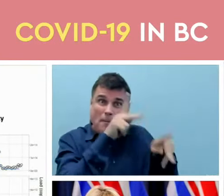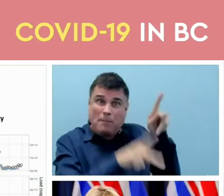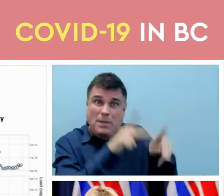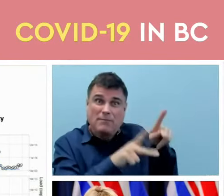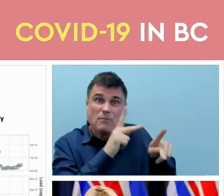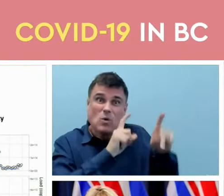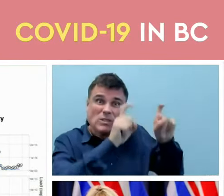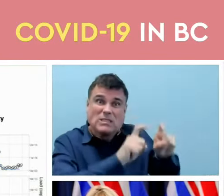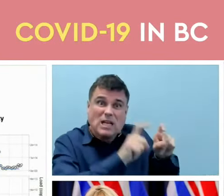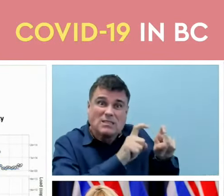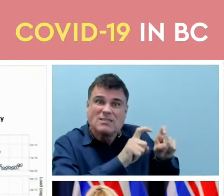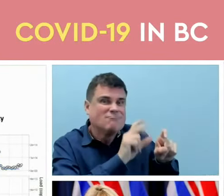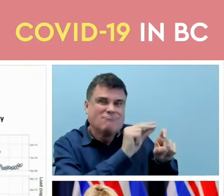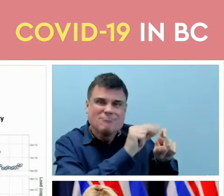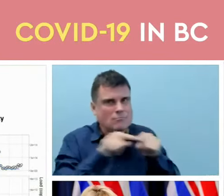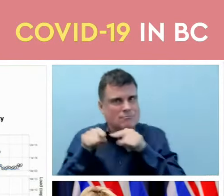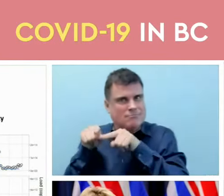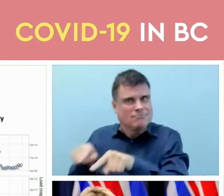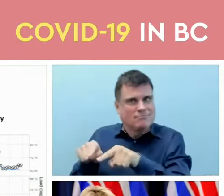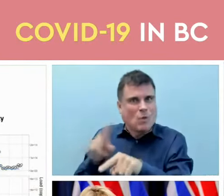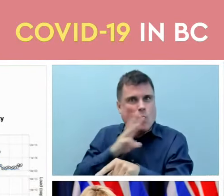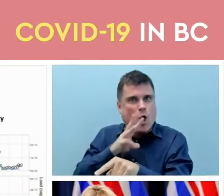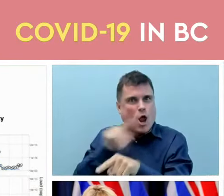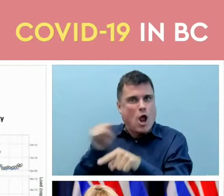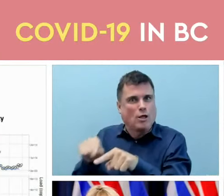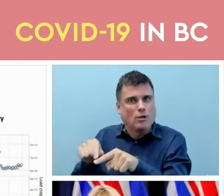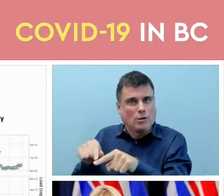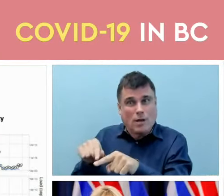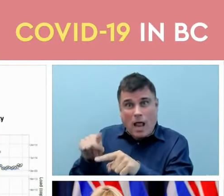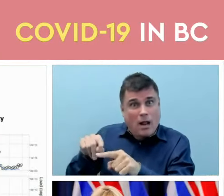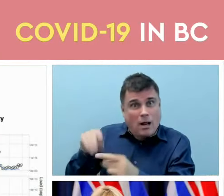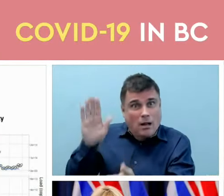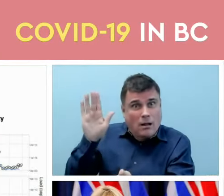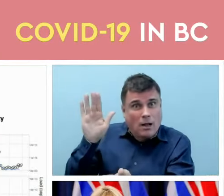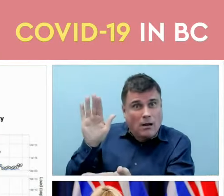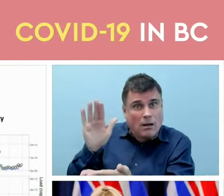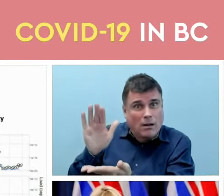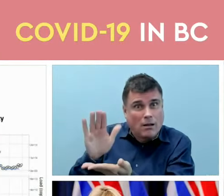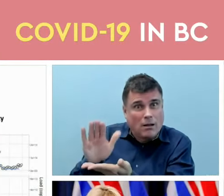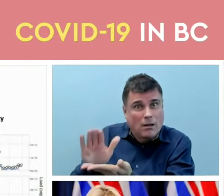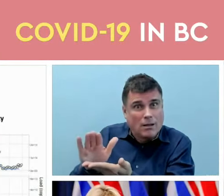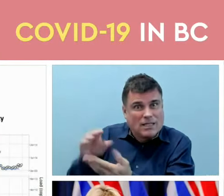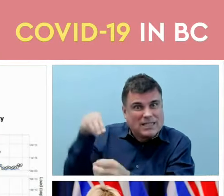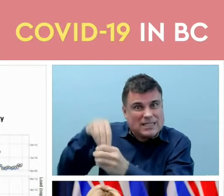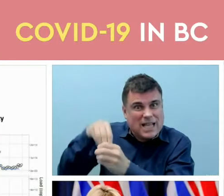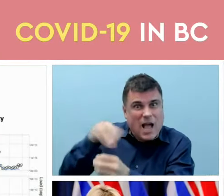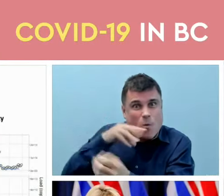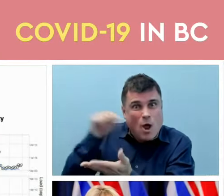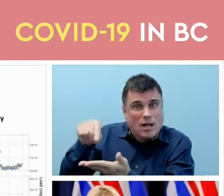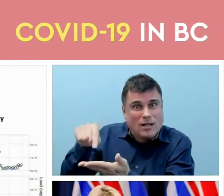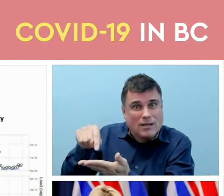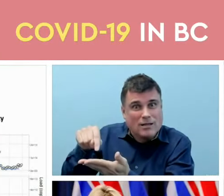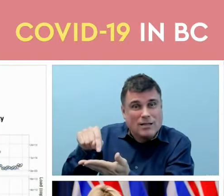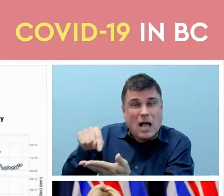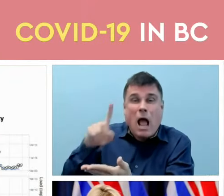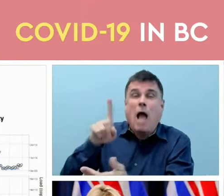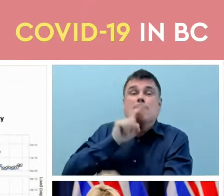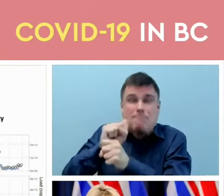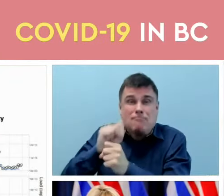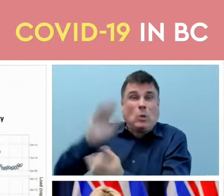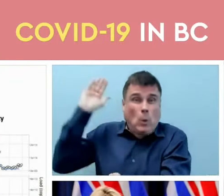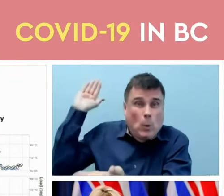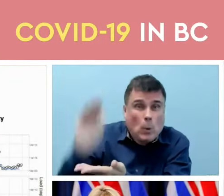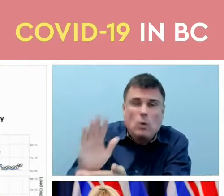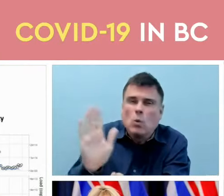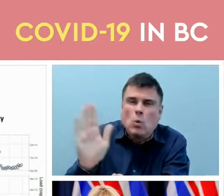months and a levelling off once again. Not quite at the low levels that we were seeing prior to the Omicron wave but close to